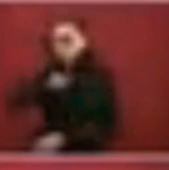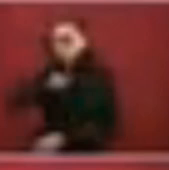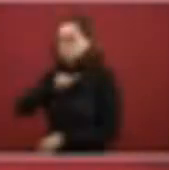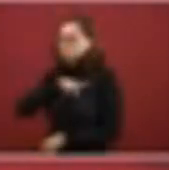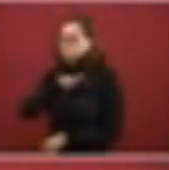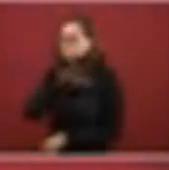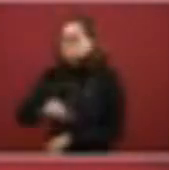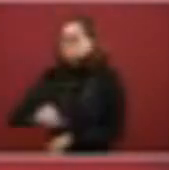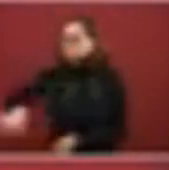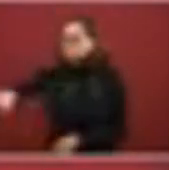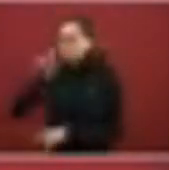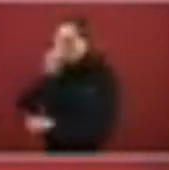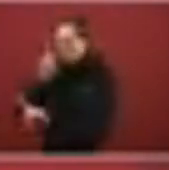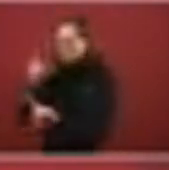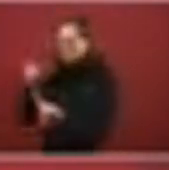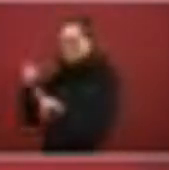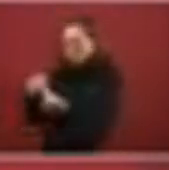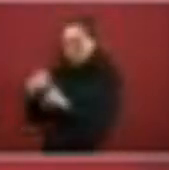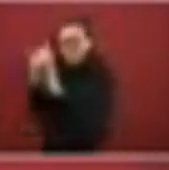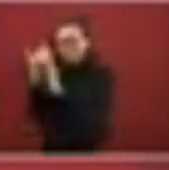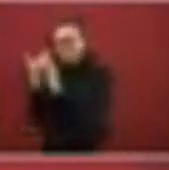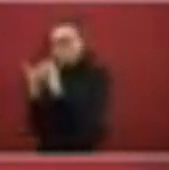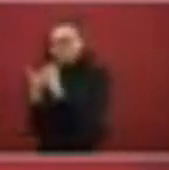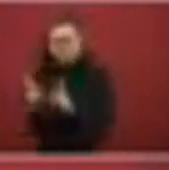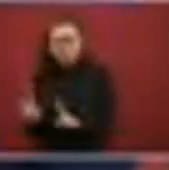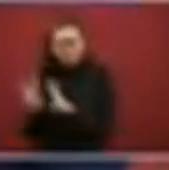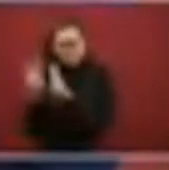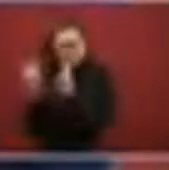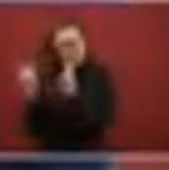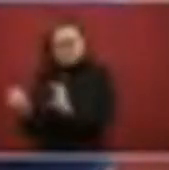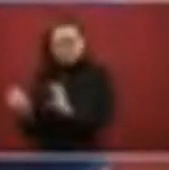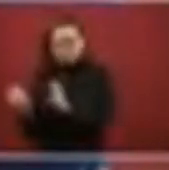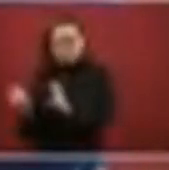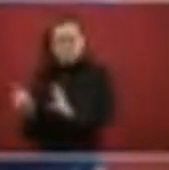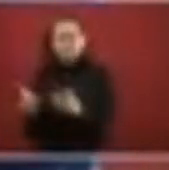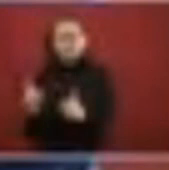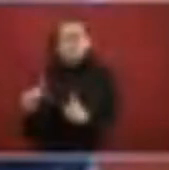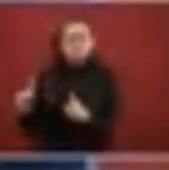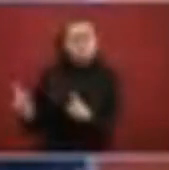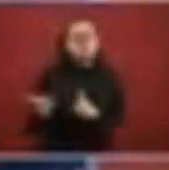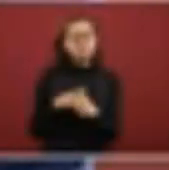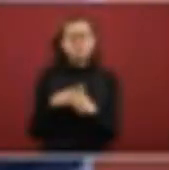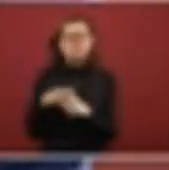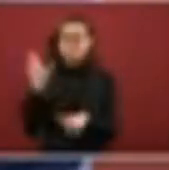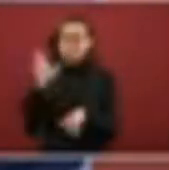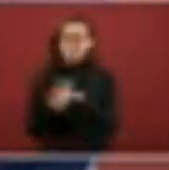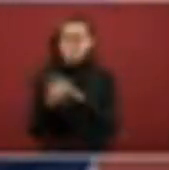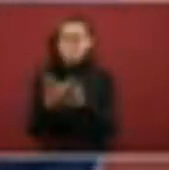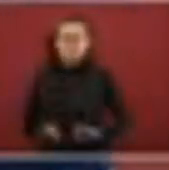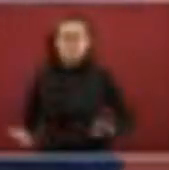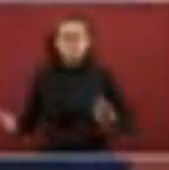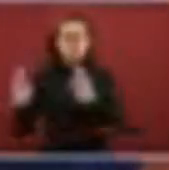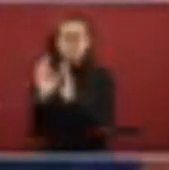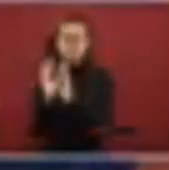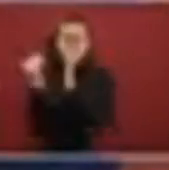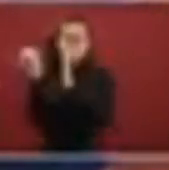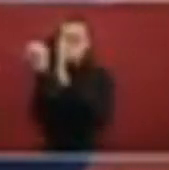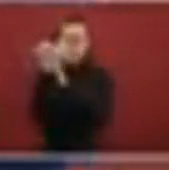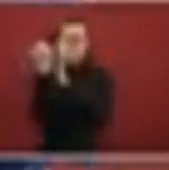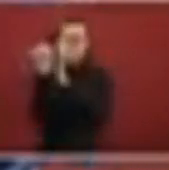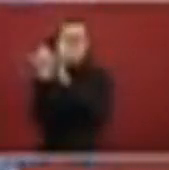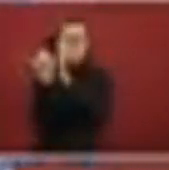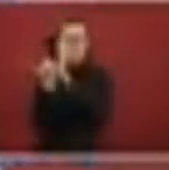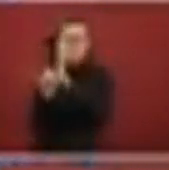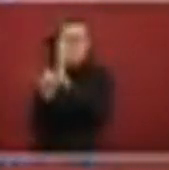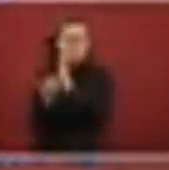our as its first point in the order of the day